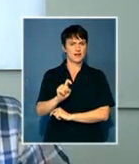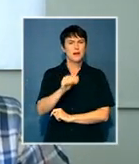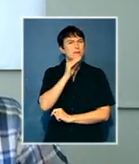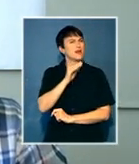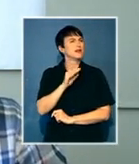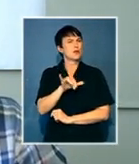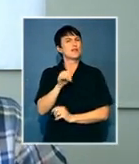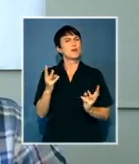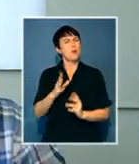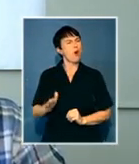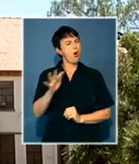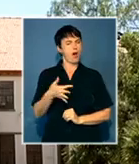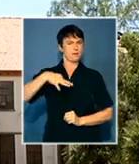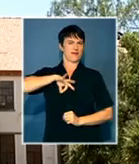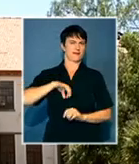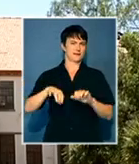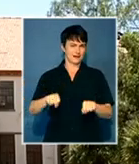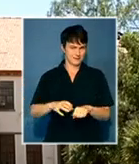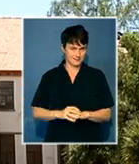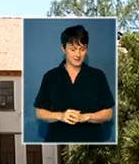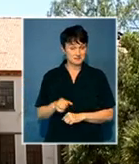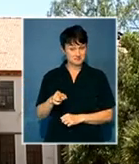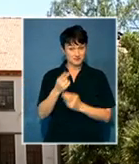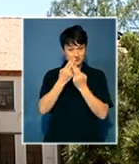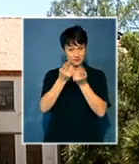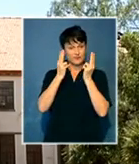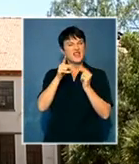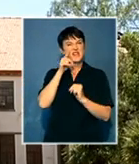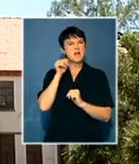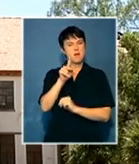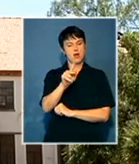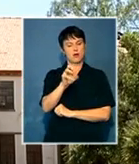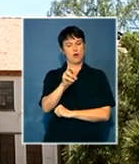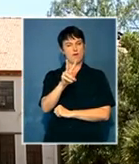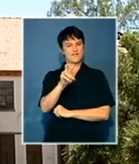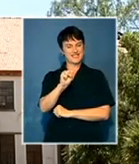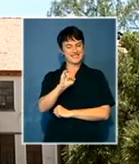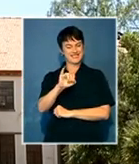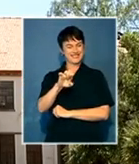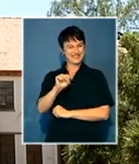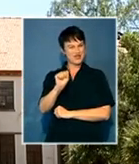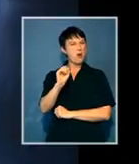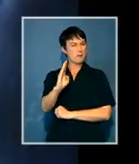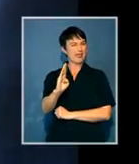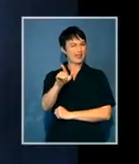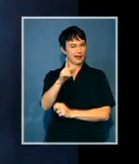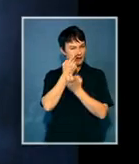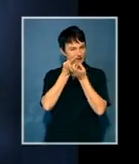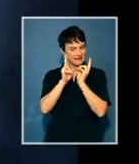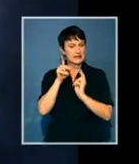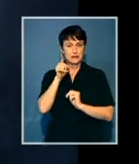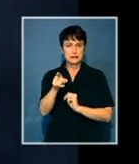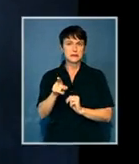benefited from that. The university, also known as COFSIS, is one of the institutions that accelerated such a